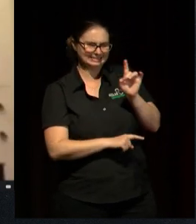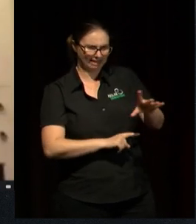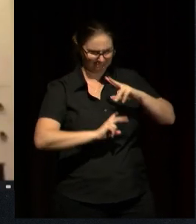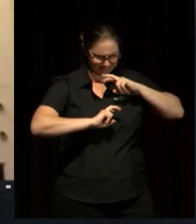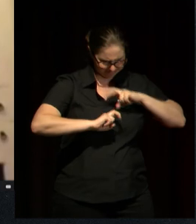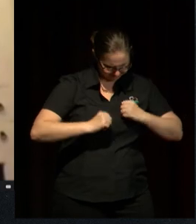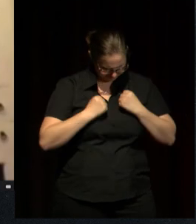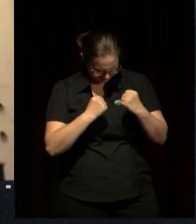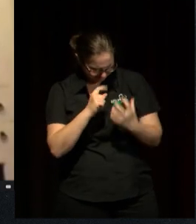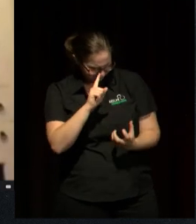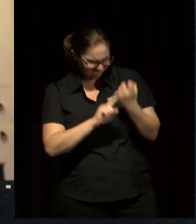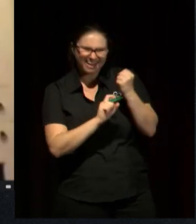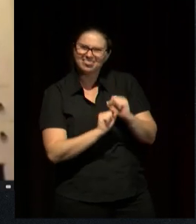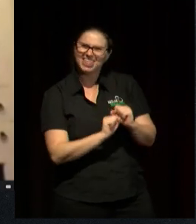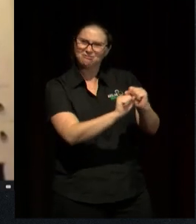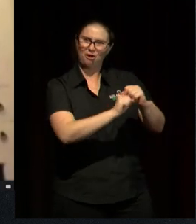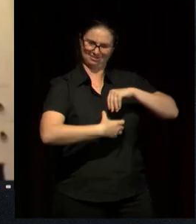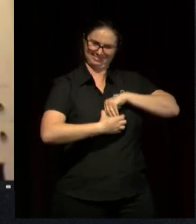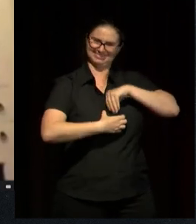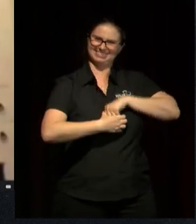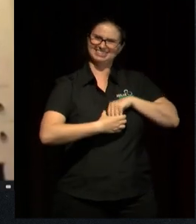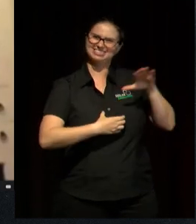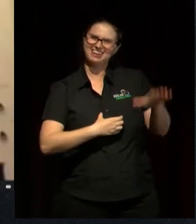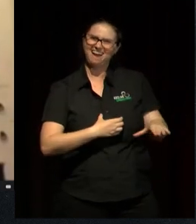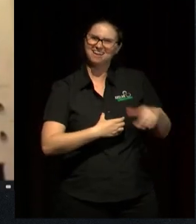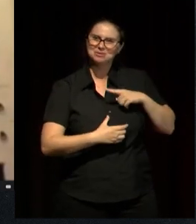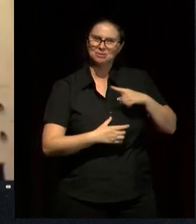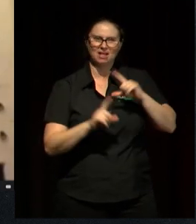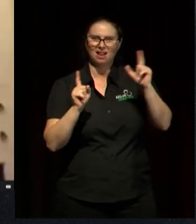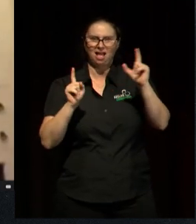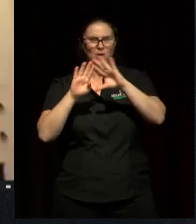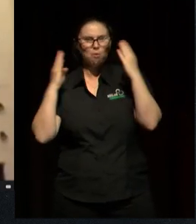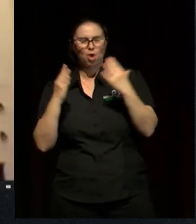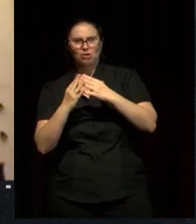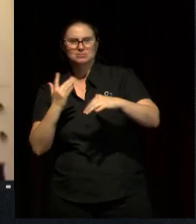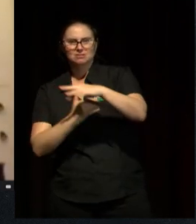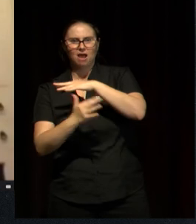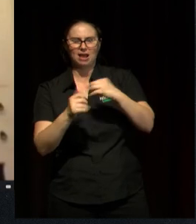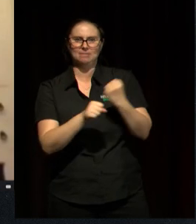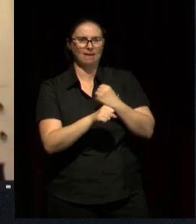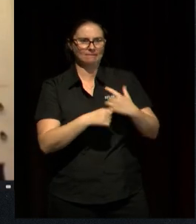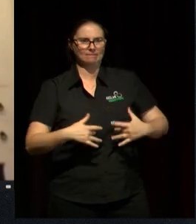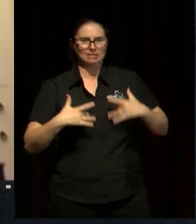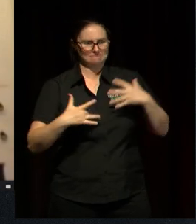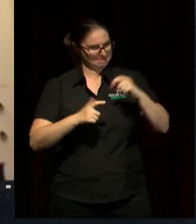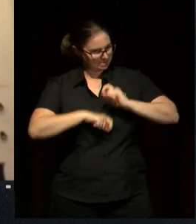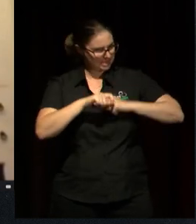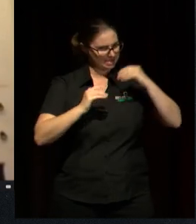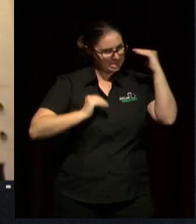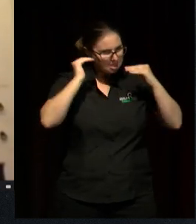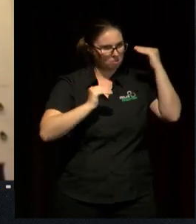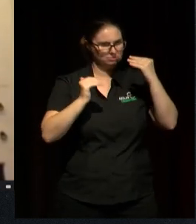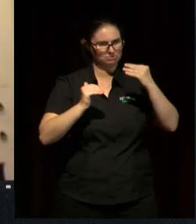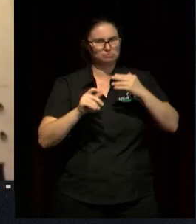ways we educate students all the way through, including early childhood, you know, the corruption of creativity